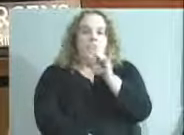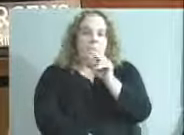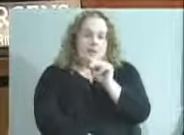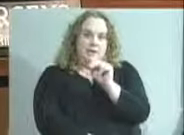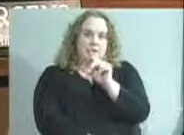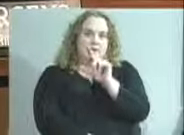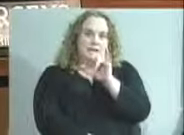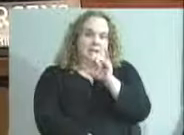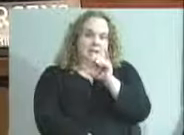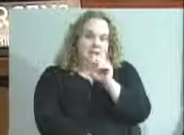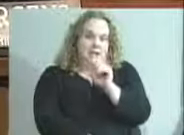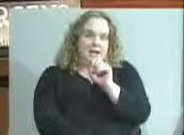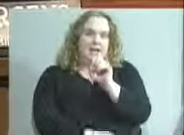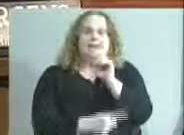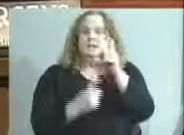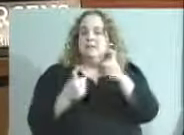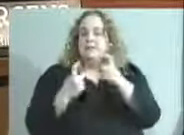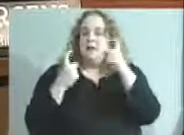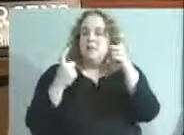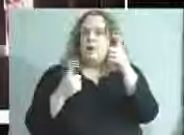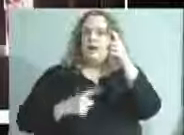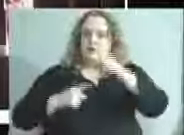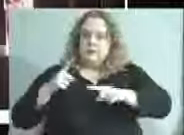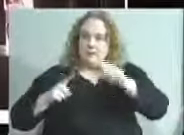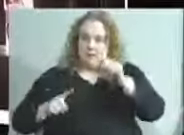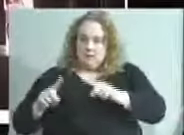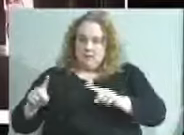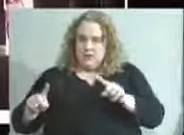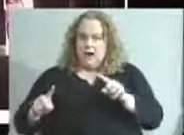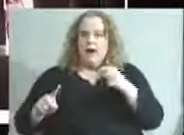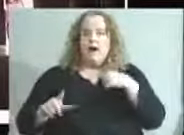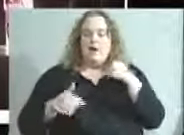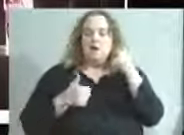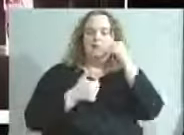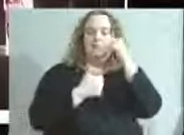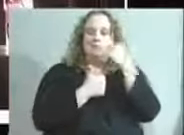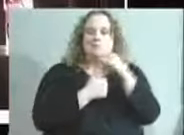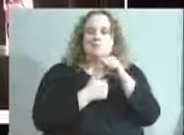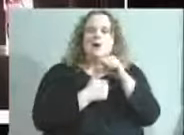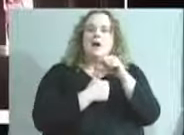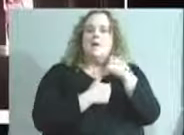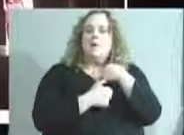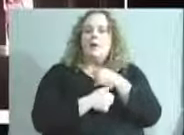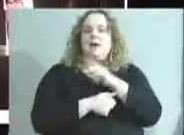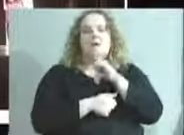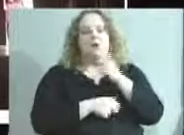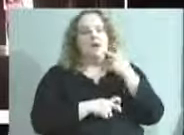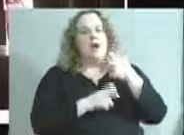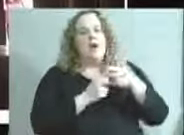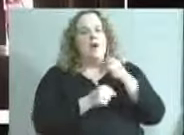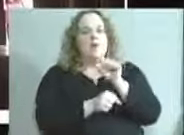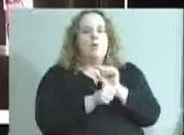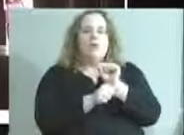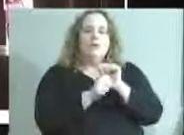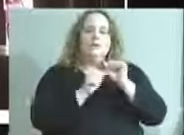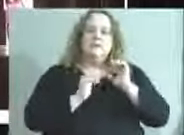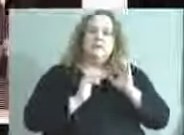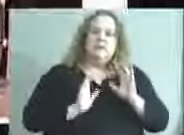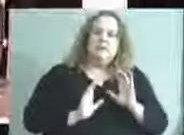I was reminded of our dedicated citizens who are working every day to make Louisville better.